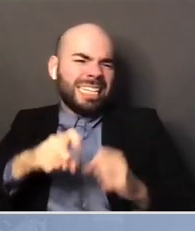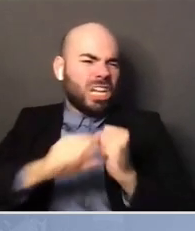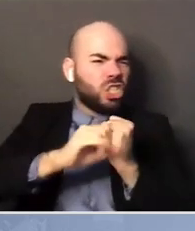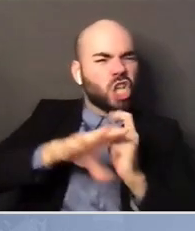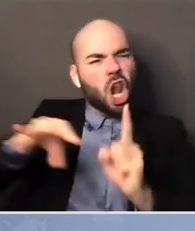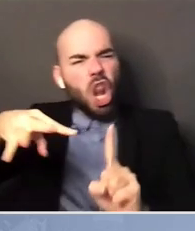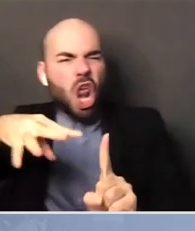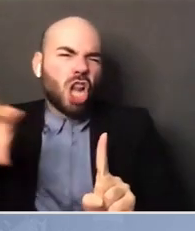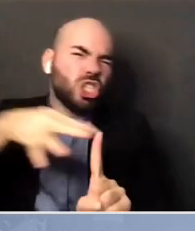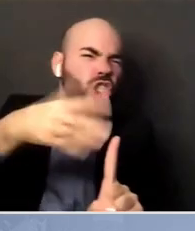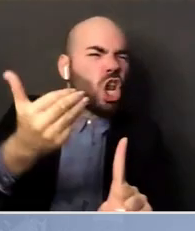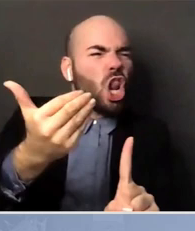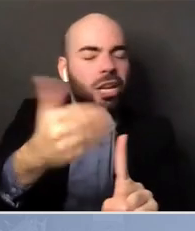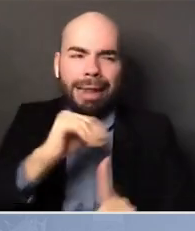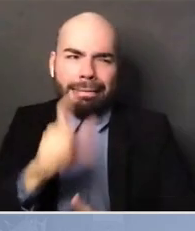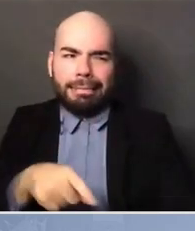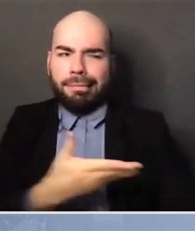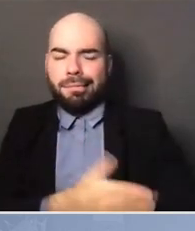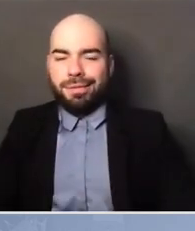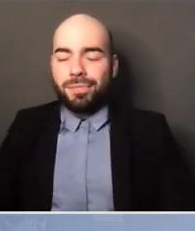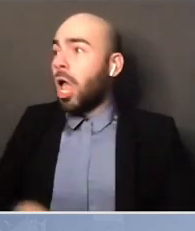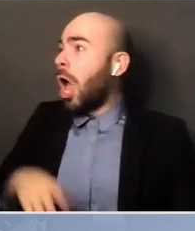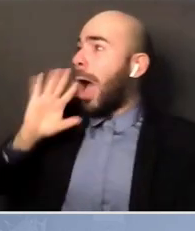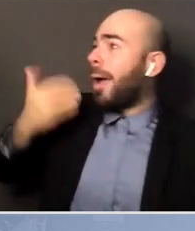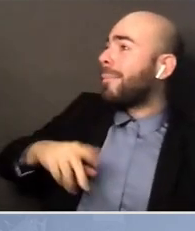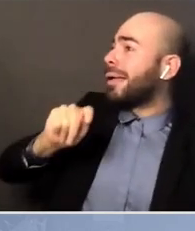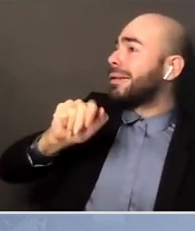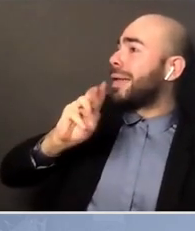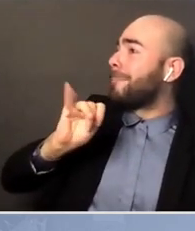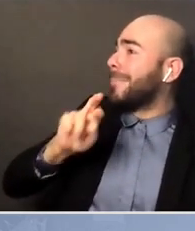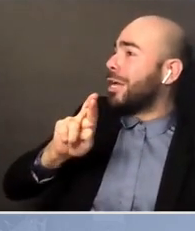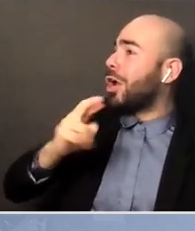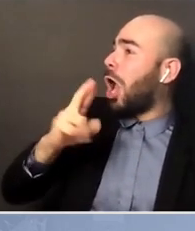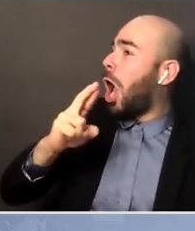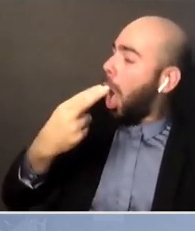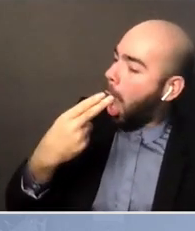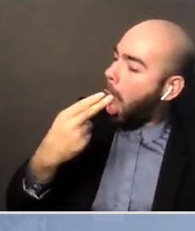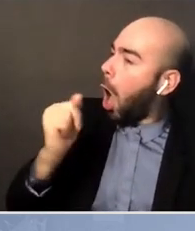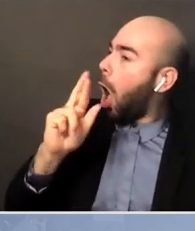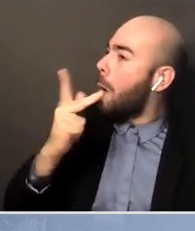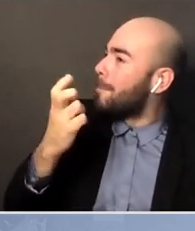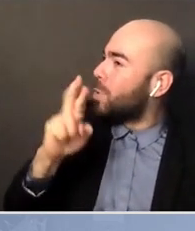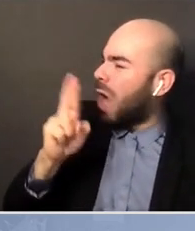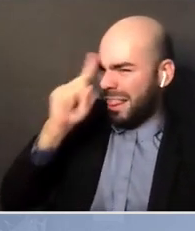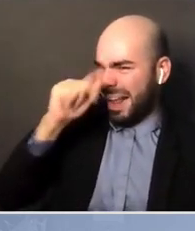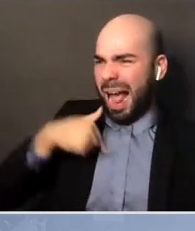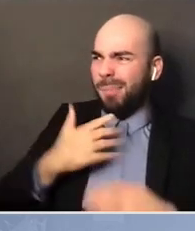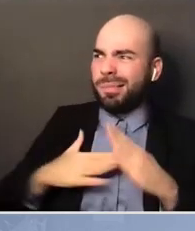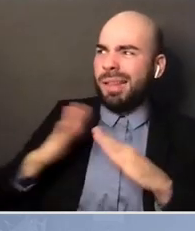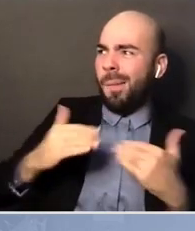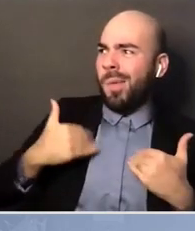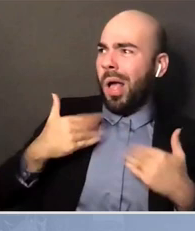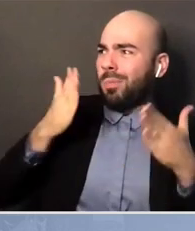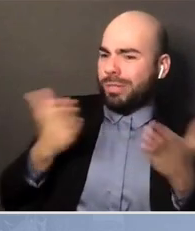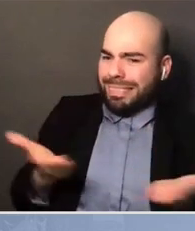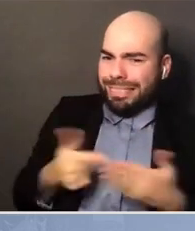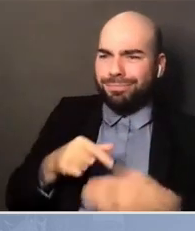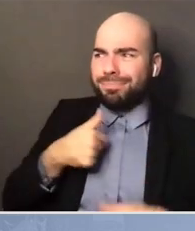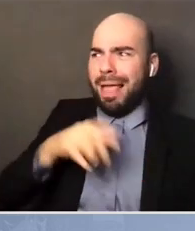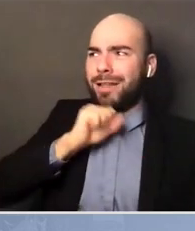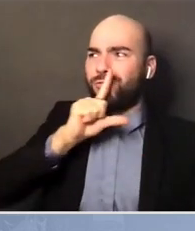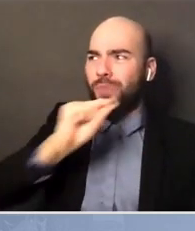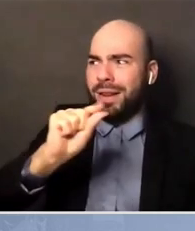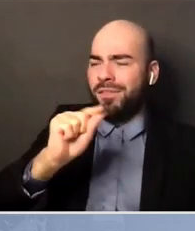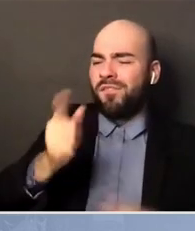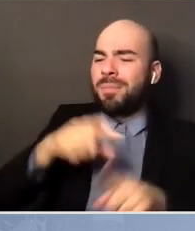What's your name, man? Mr. President, my name is Tamir Harper. And I will say I'm probably the youngest person in this room at 20 years old from Southwest Philly. And